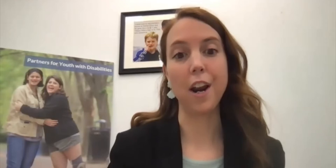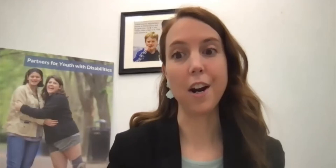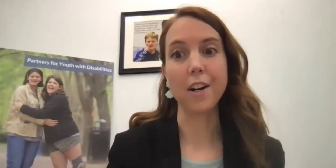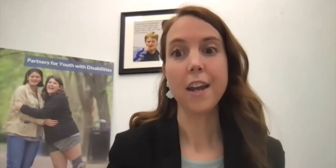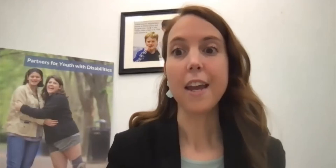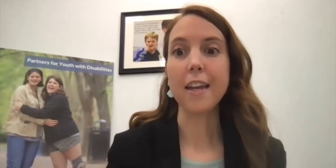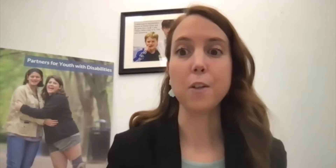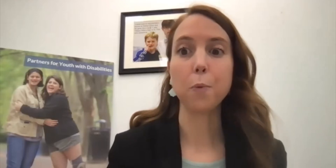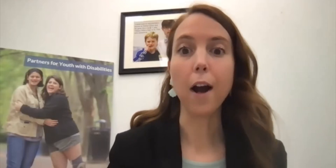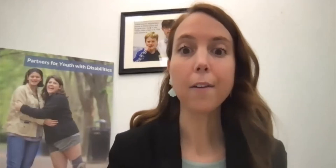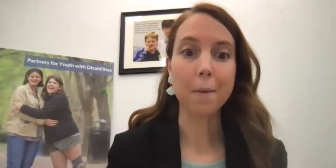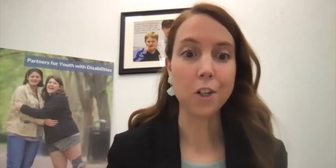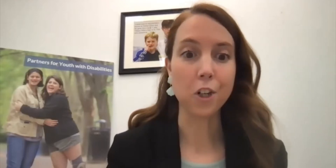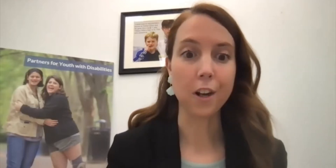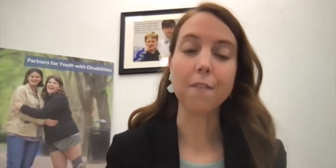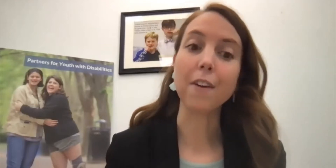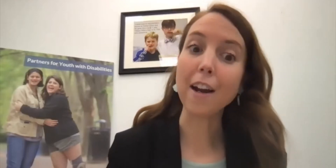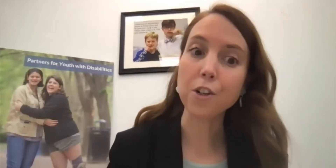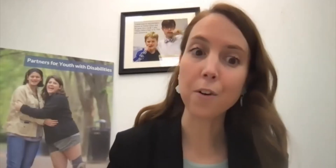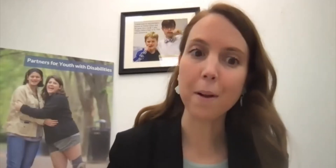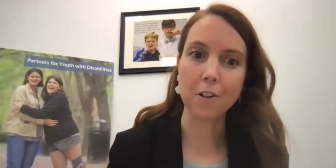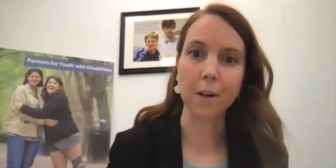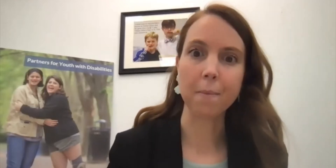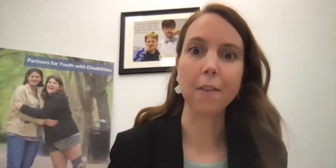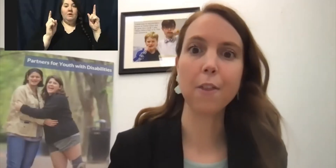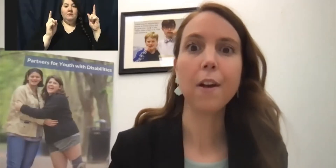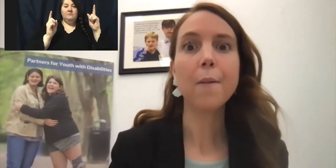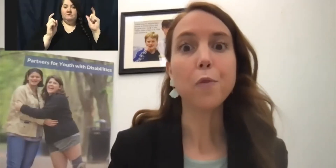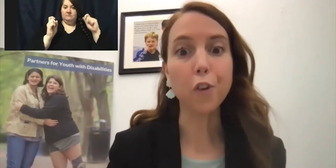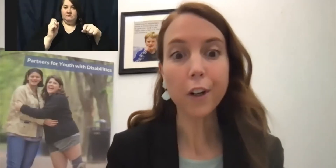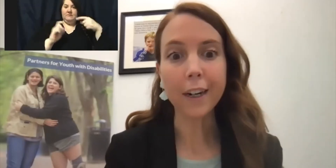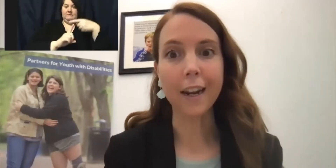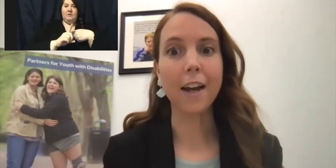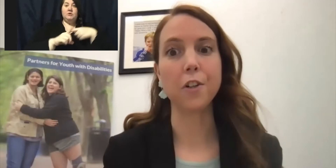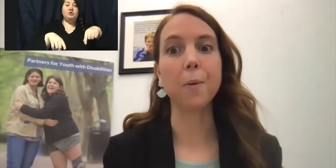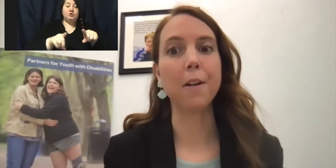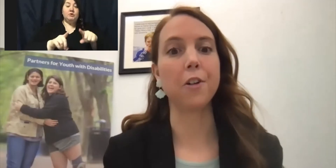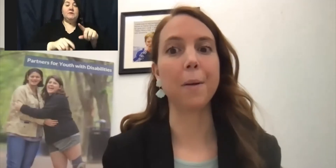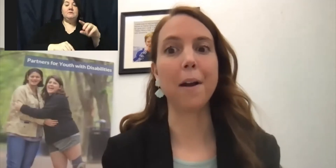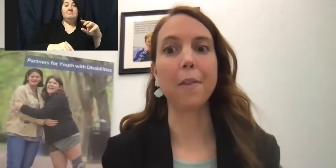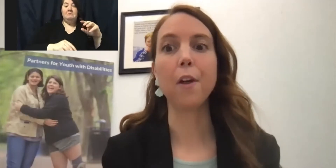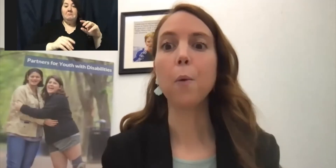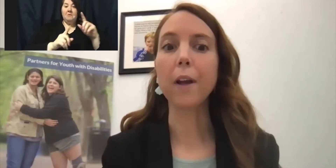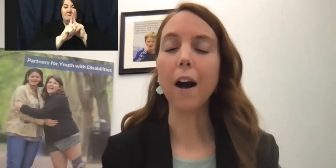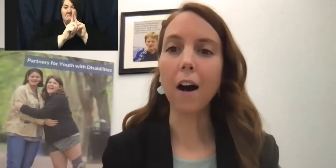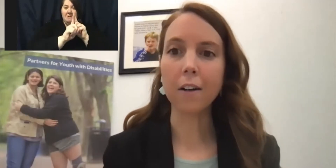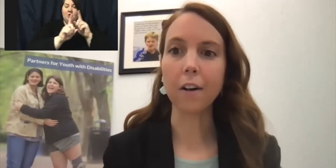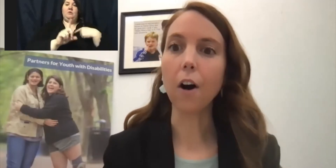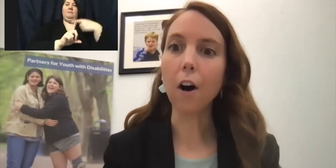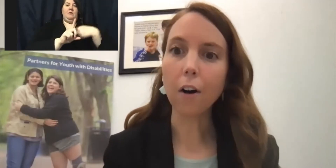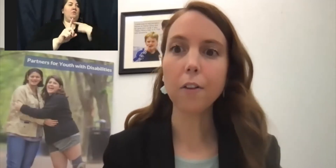shared in his proclamation of National Mentoring Month, during National Mentoring Month, we